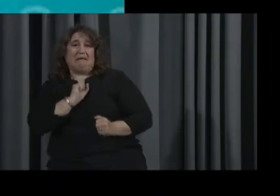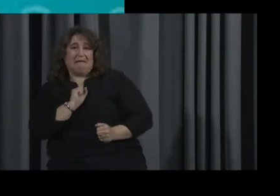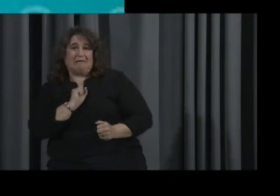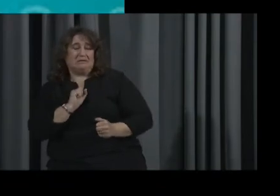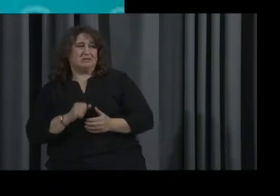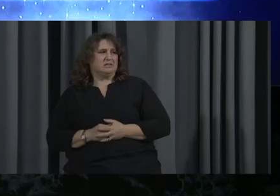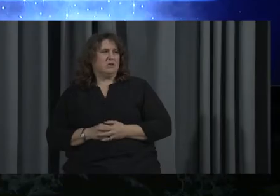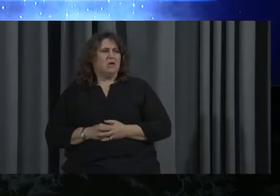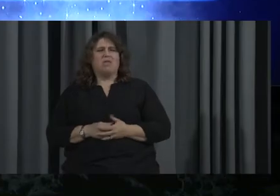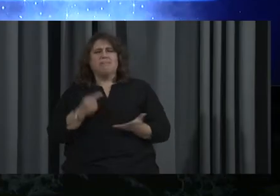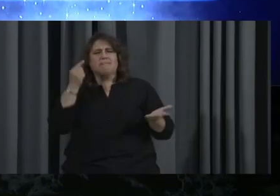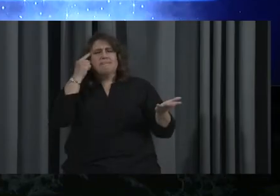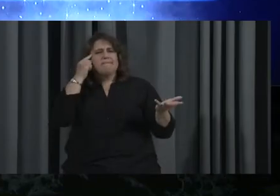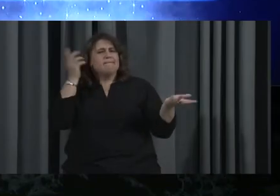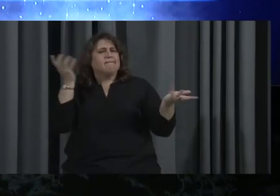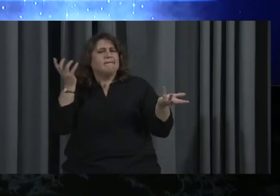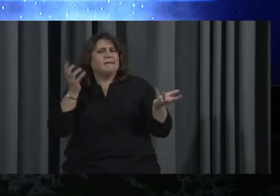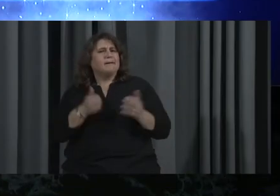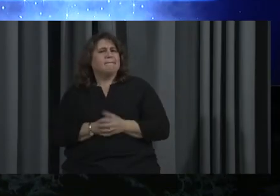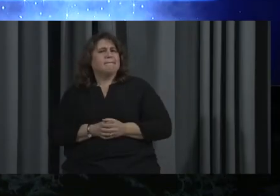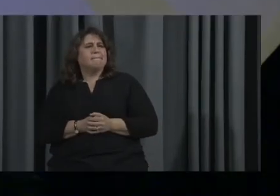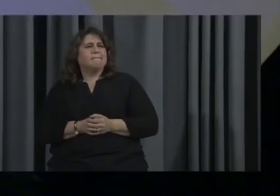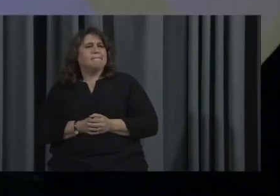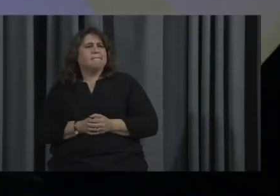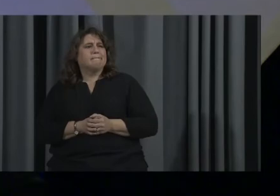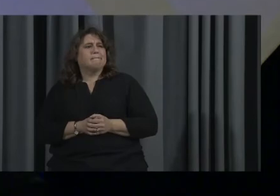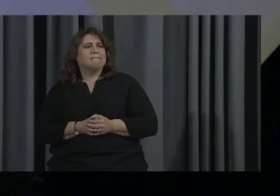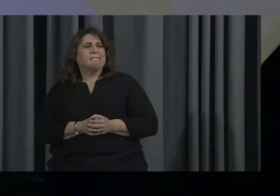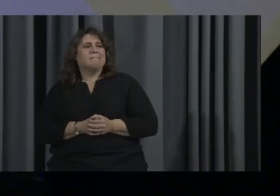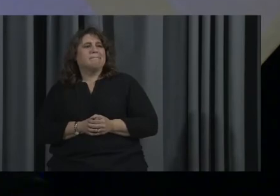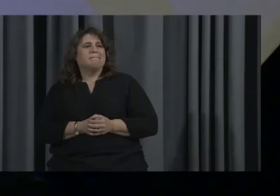What you all think? Blood pressure. Oh, yeah.